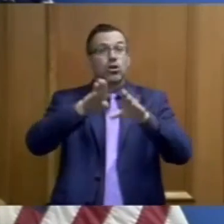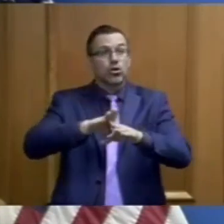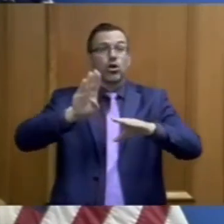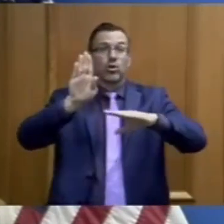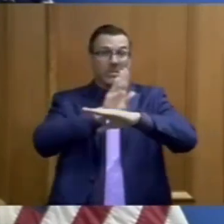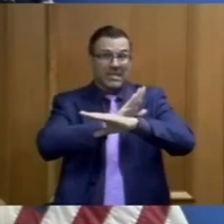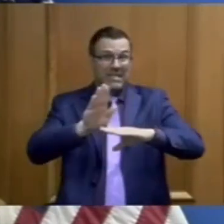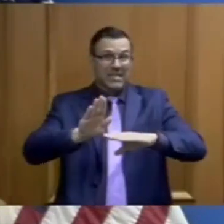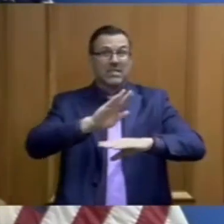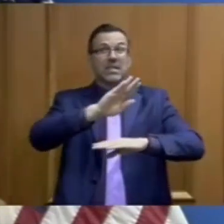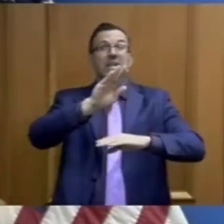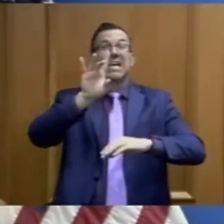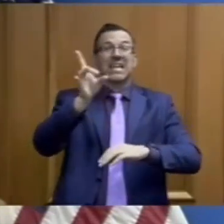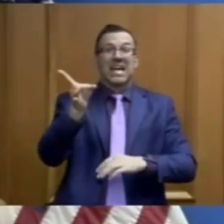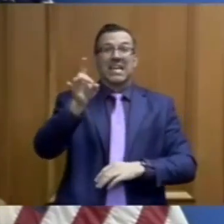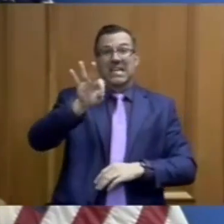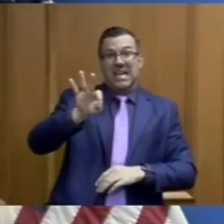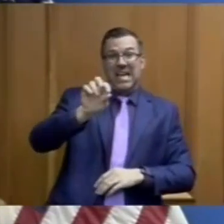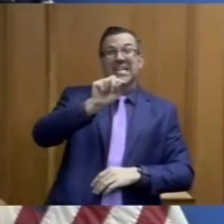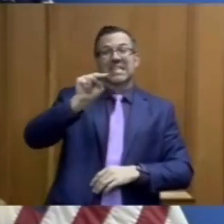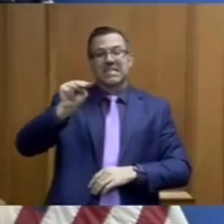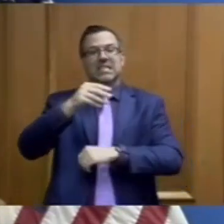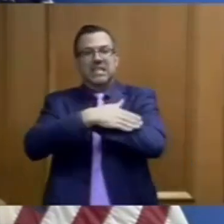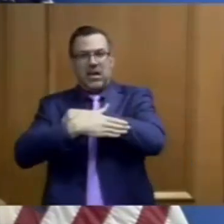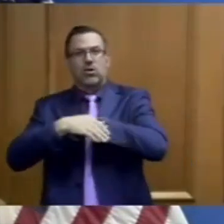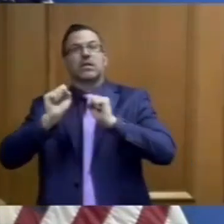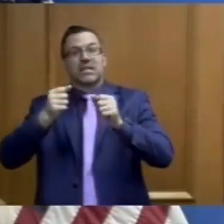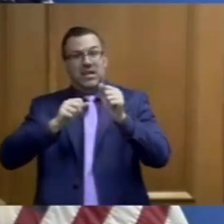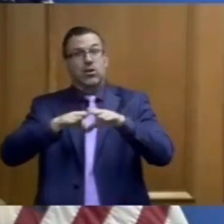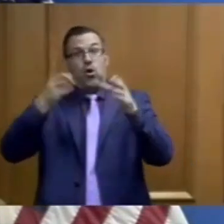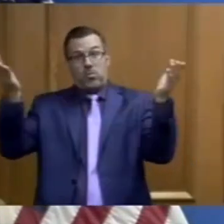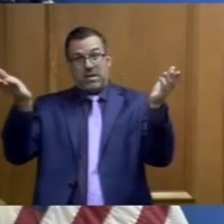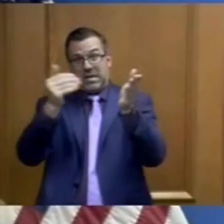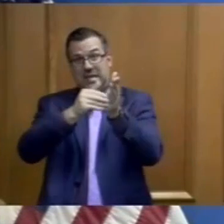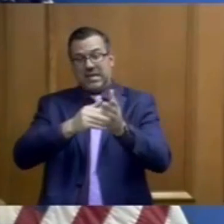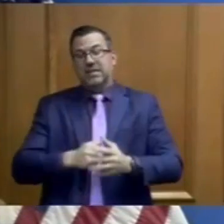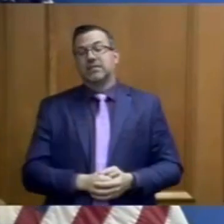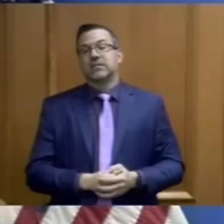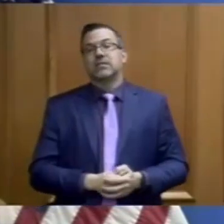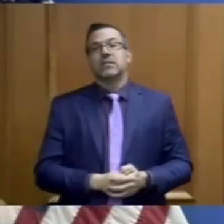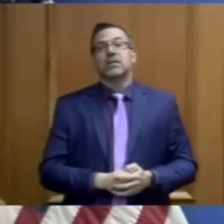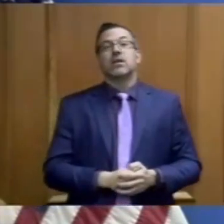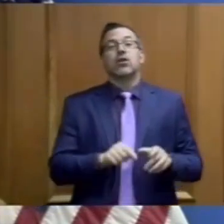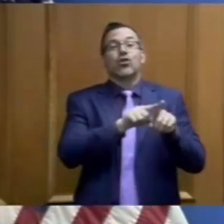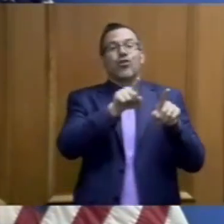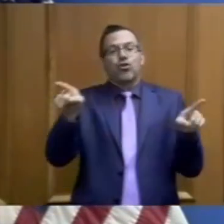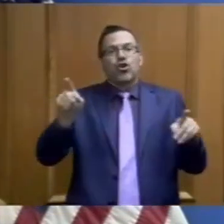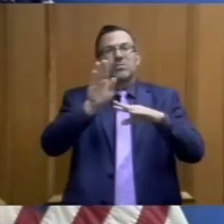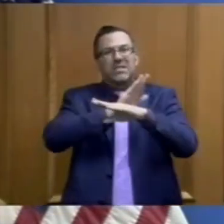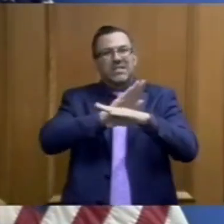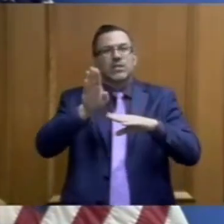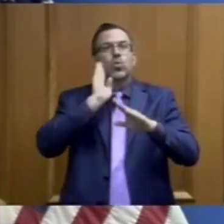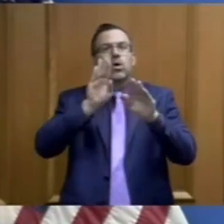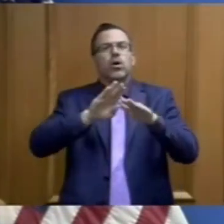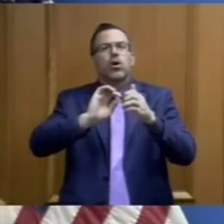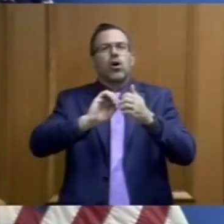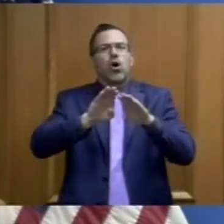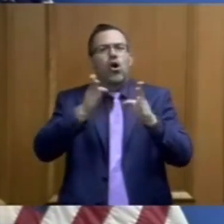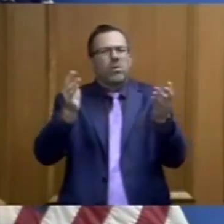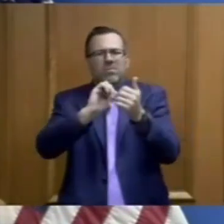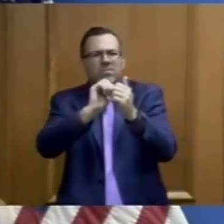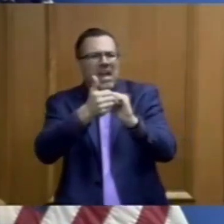Tennessee counties will be allowed to reopen. These businesses will open according to specific guidelines